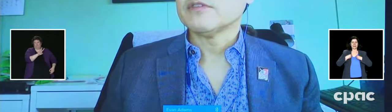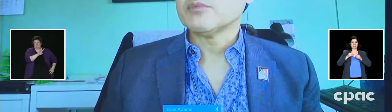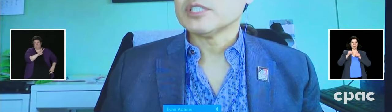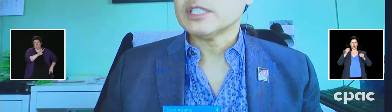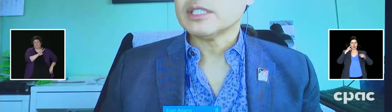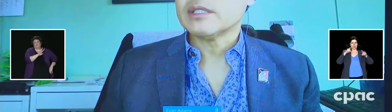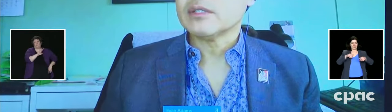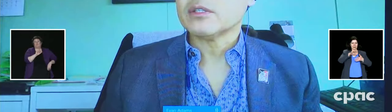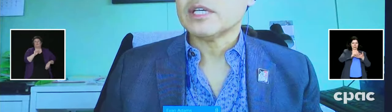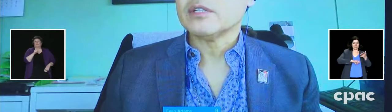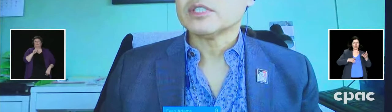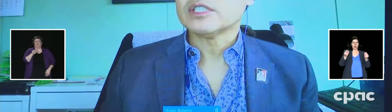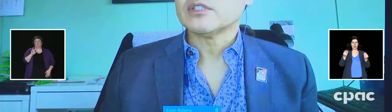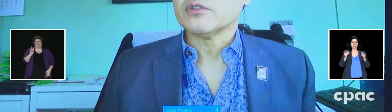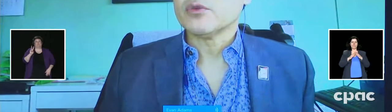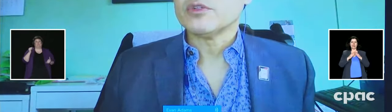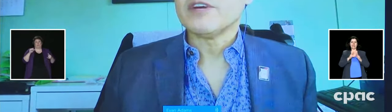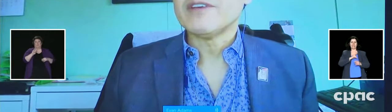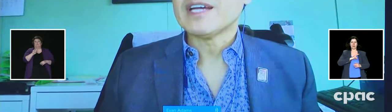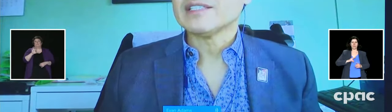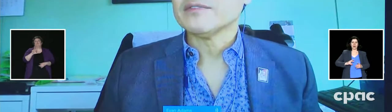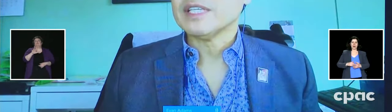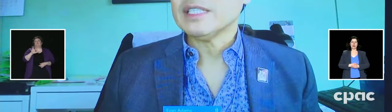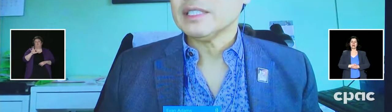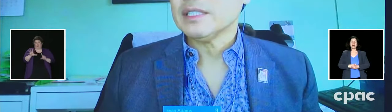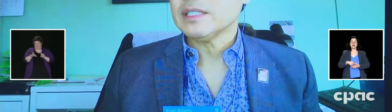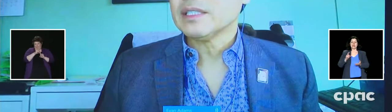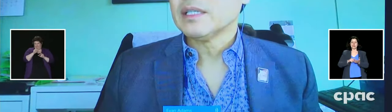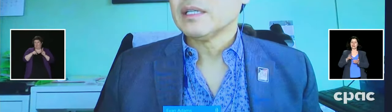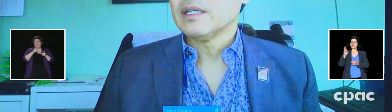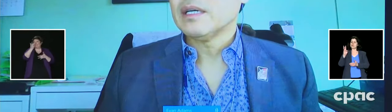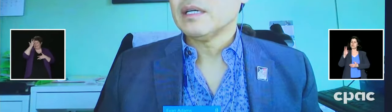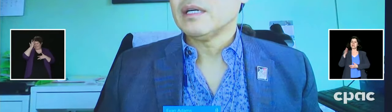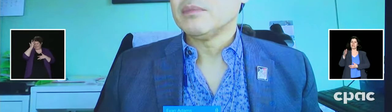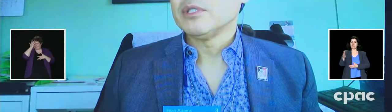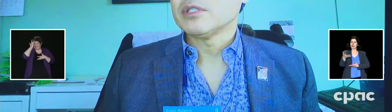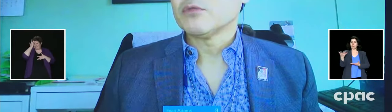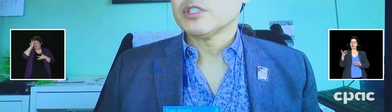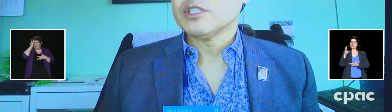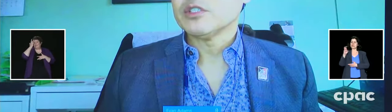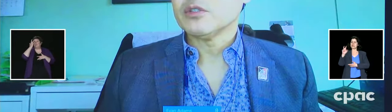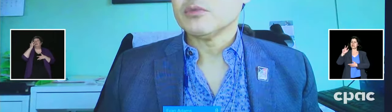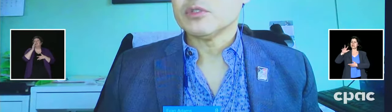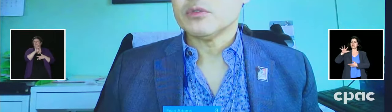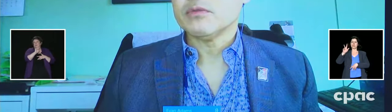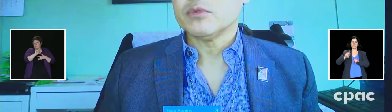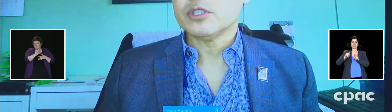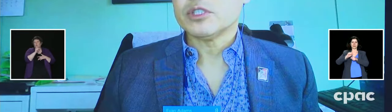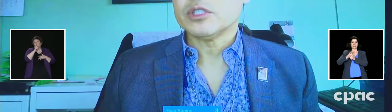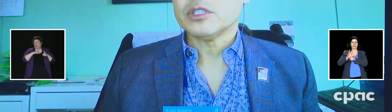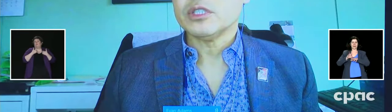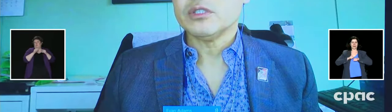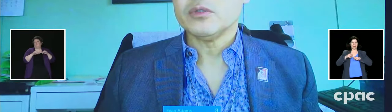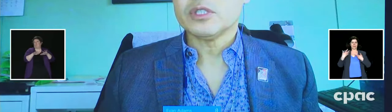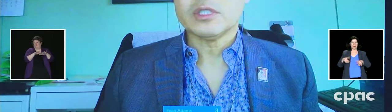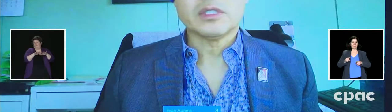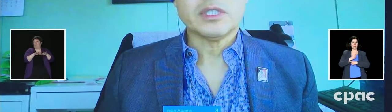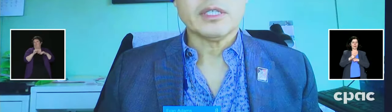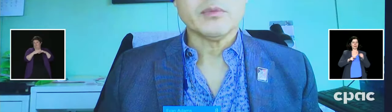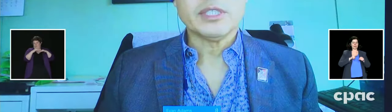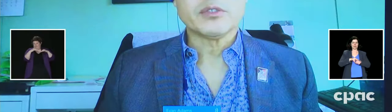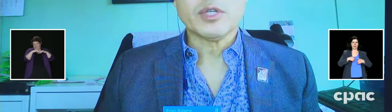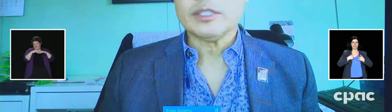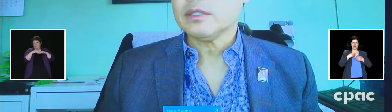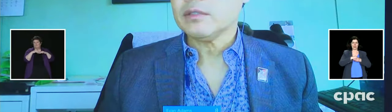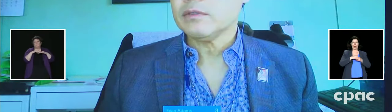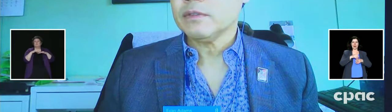As of April 6, there are now 635 active cases amongst First Nations on Reserve, which continues a